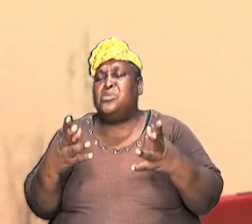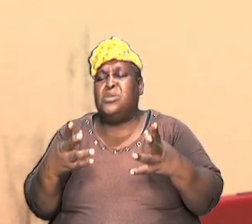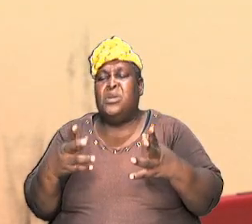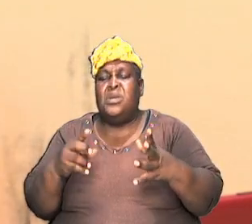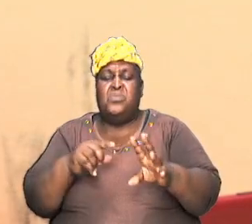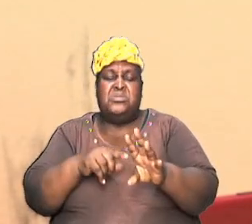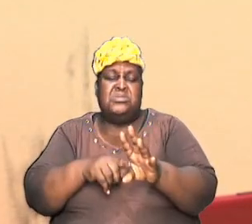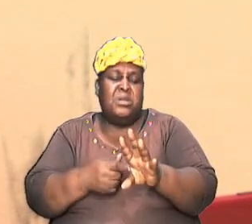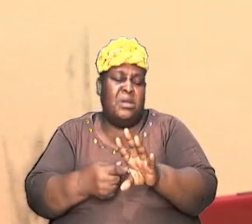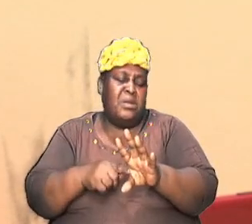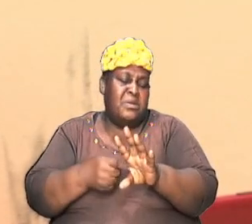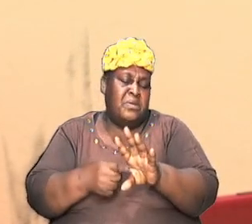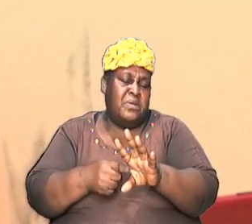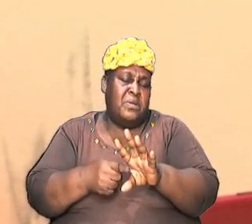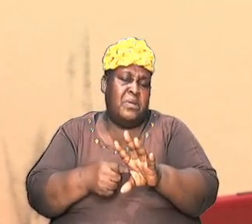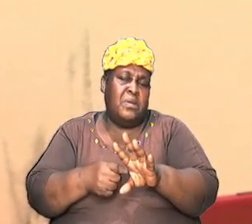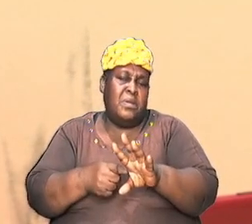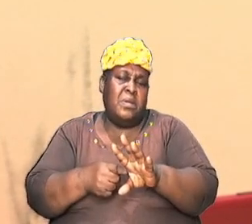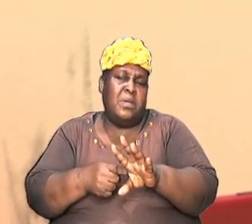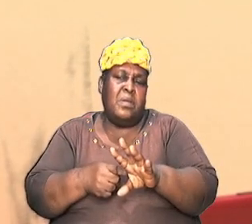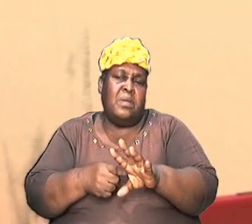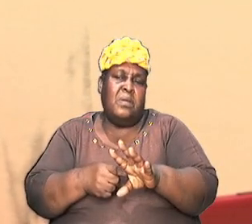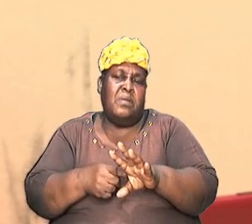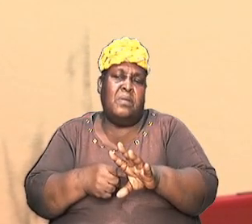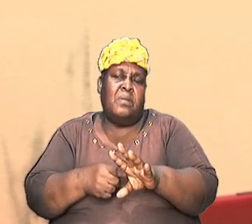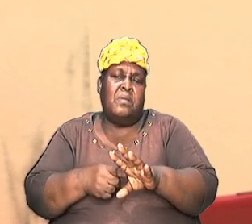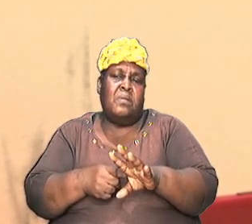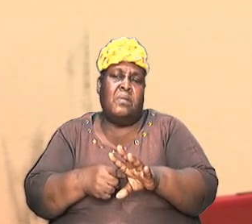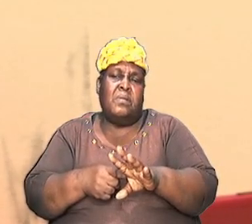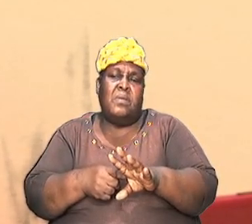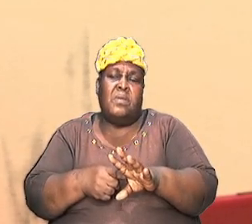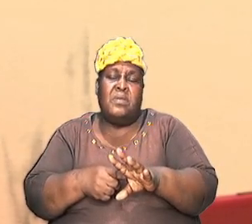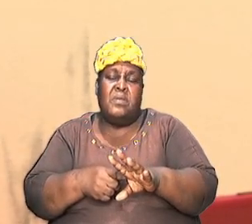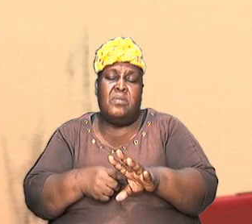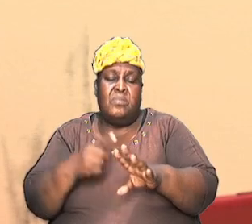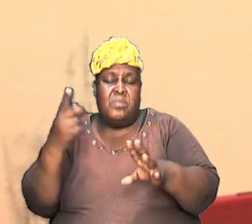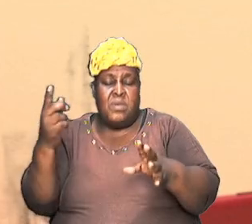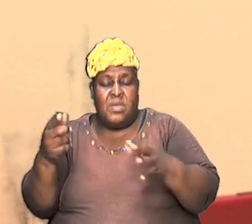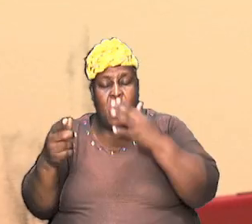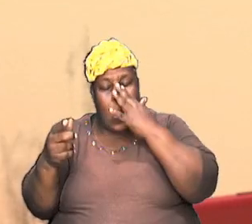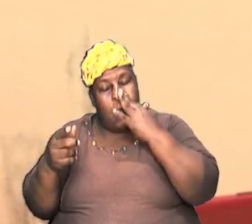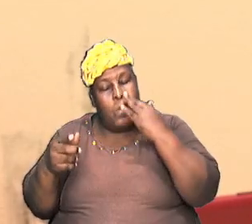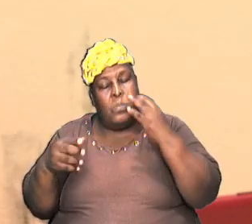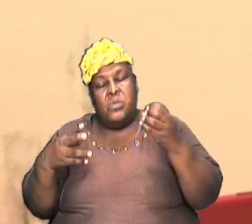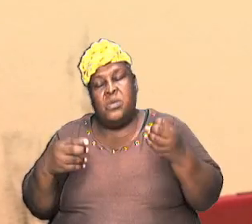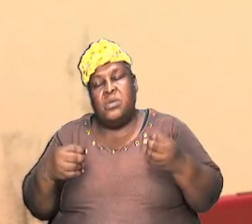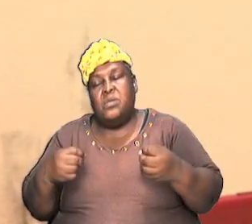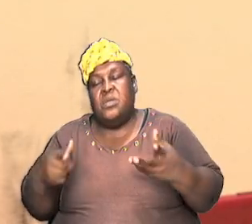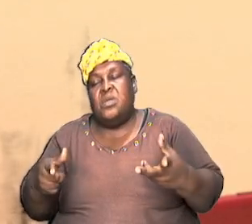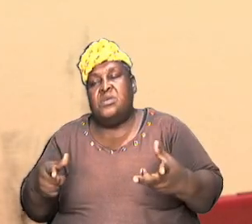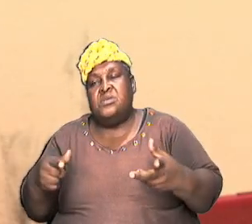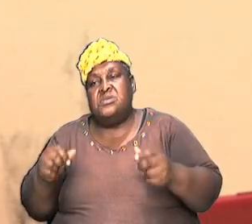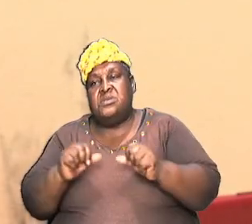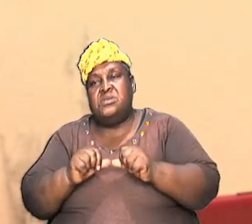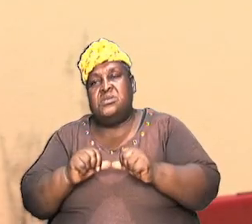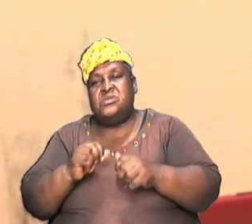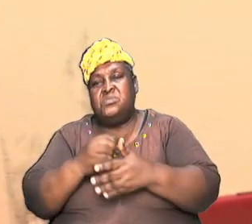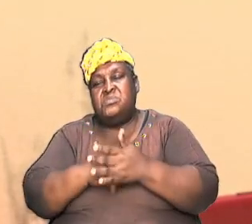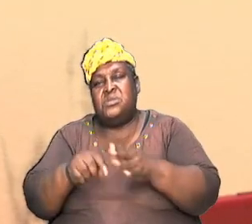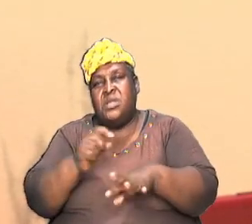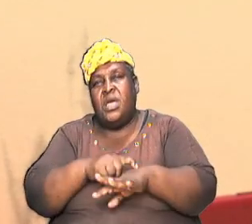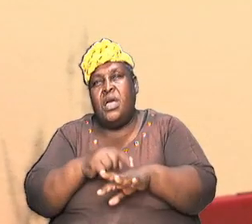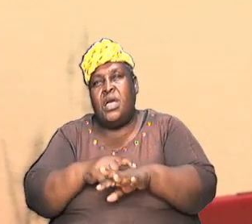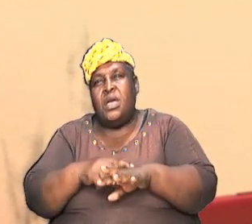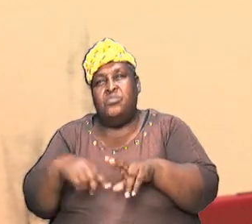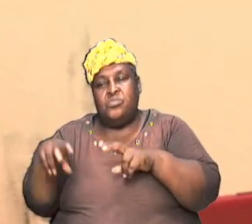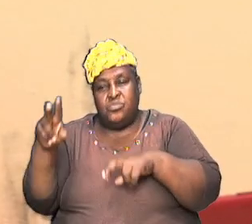I think we have done a nice little overview and I've spent some time looking to some areas and so we will